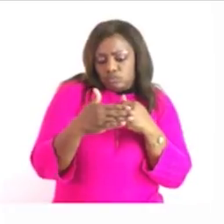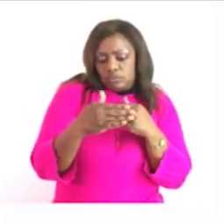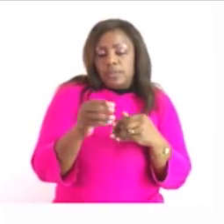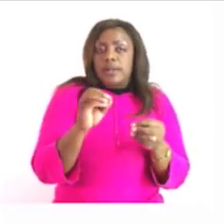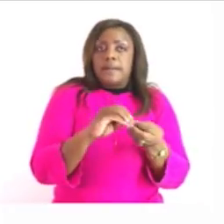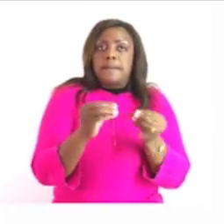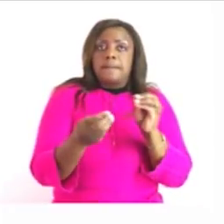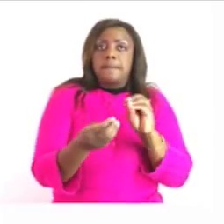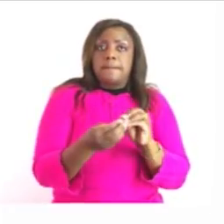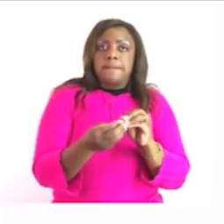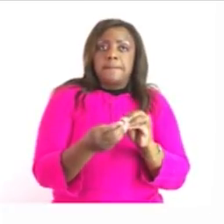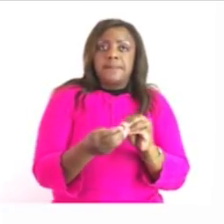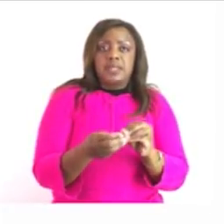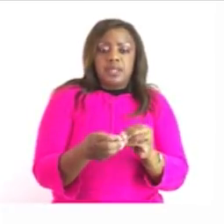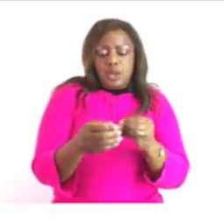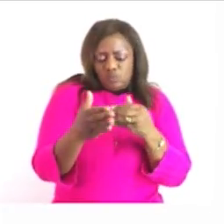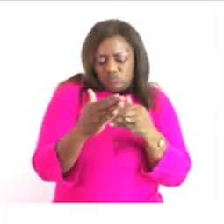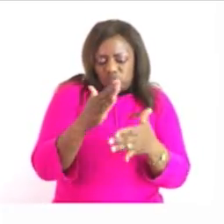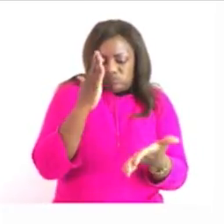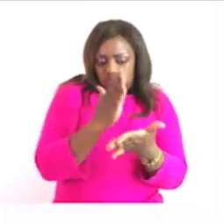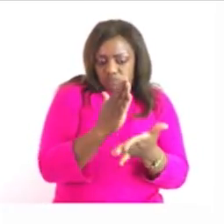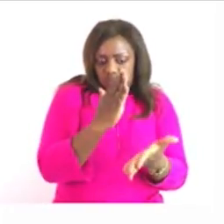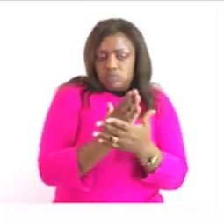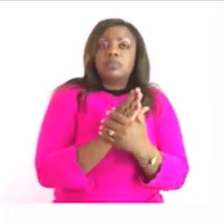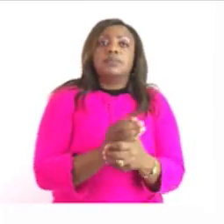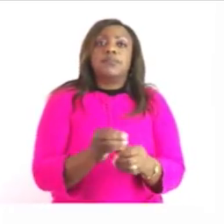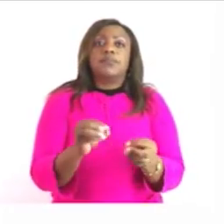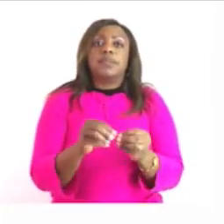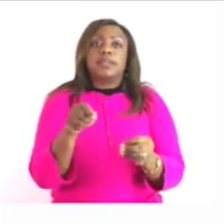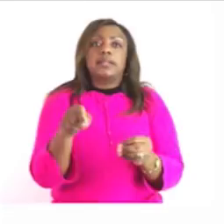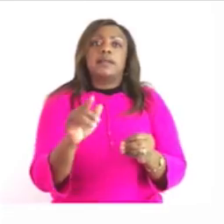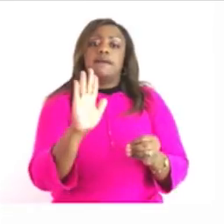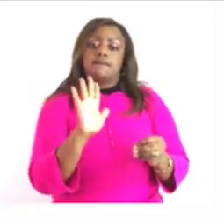which is exactly that sign which is there before five centimeter